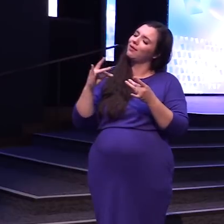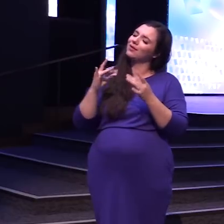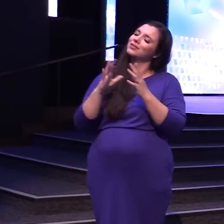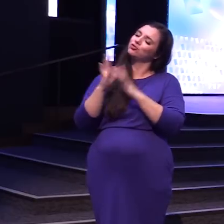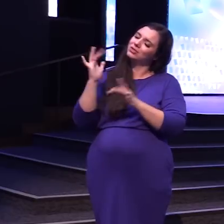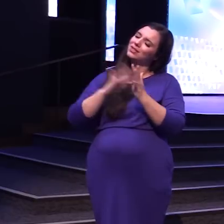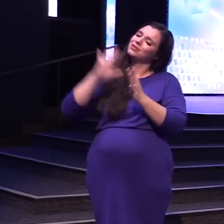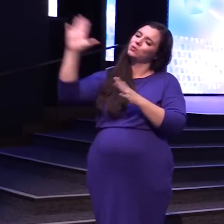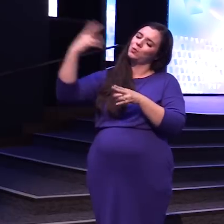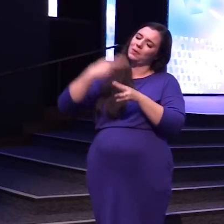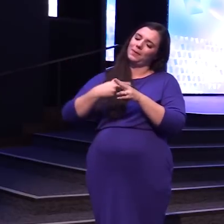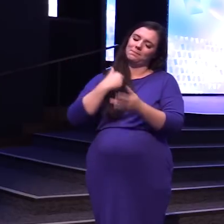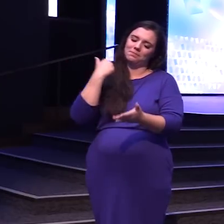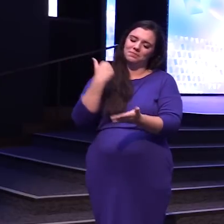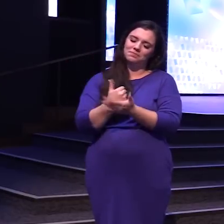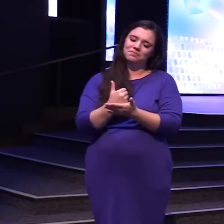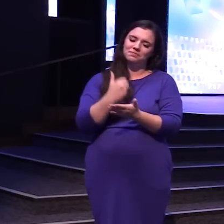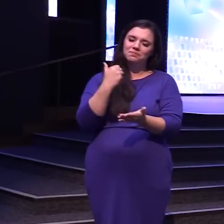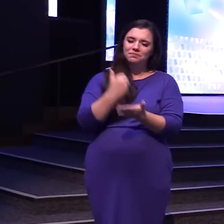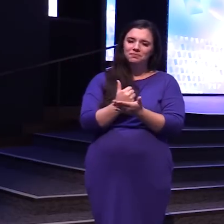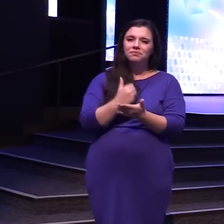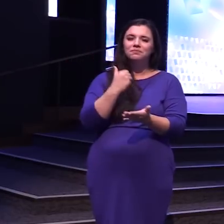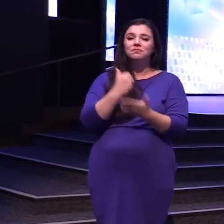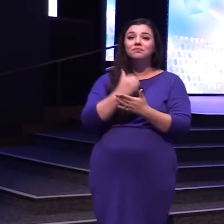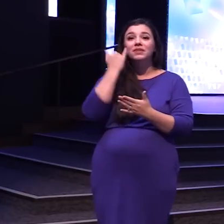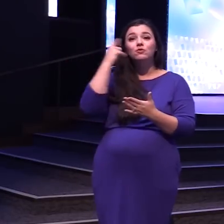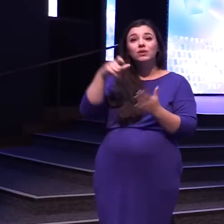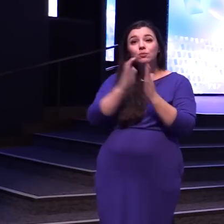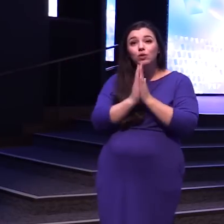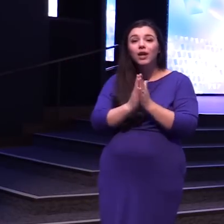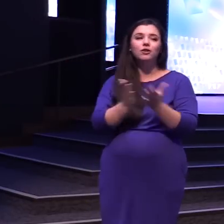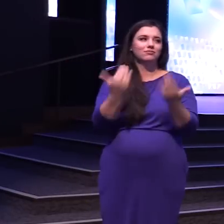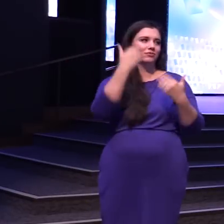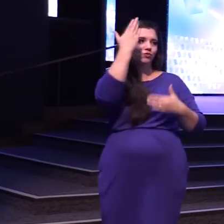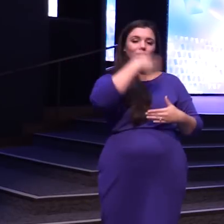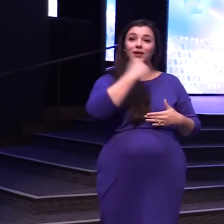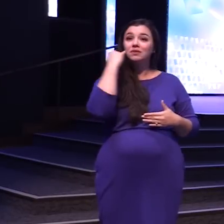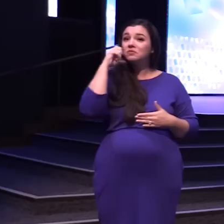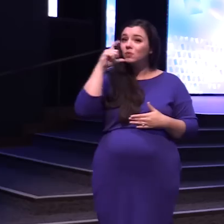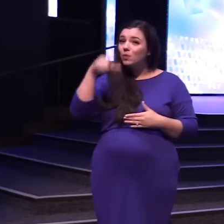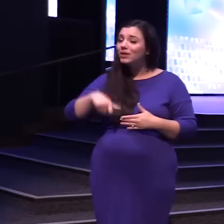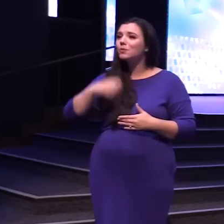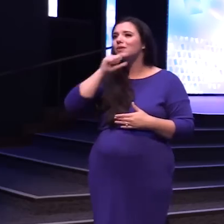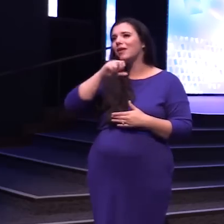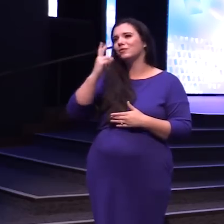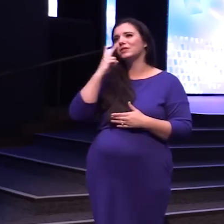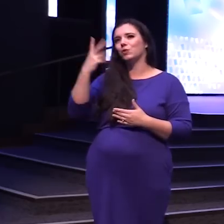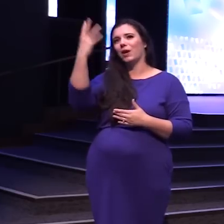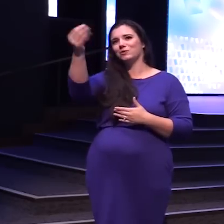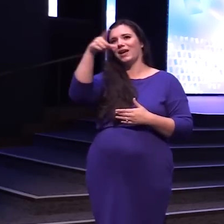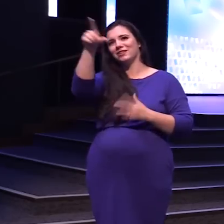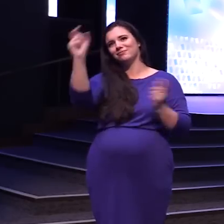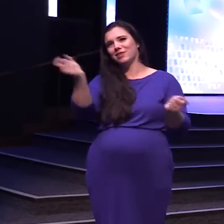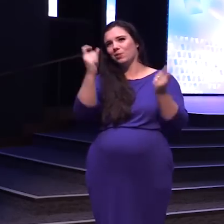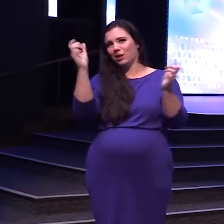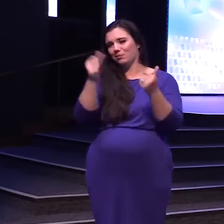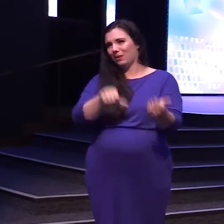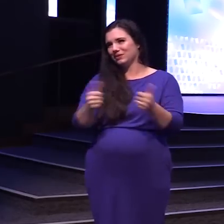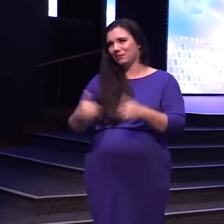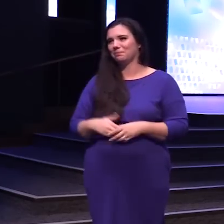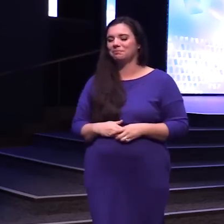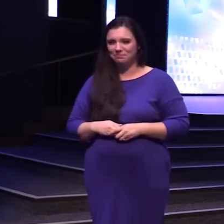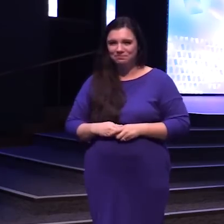Name Amen Amen If You Need Prayer Today Come Down To The Front If Not We'd Love To See You Outside To Celebrate Baptism